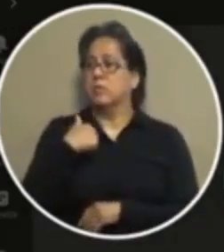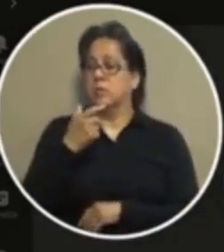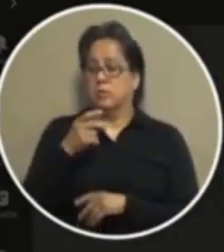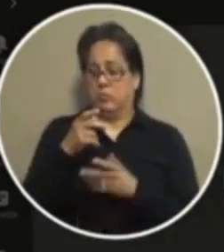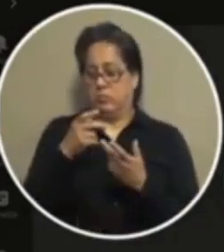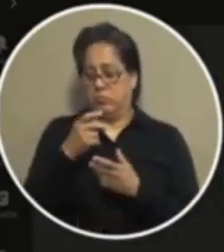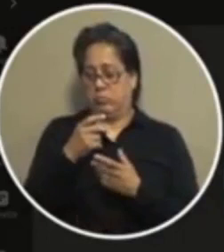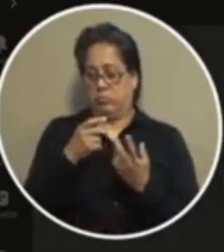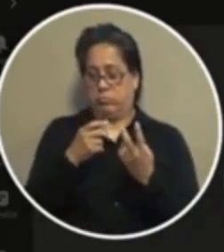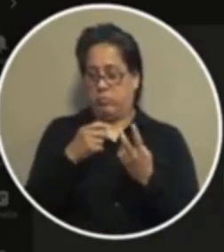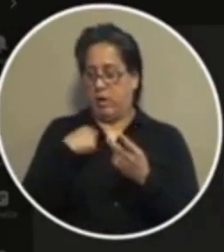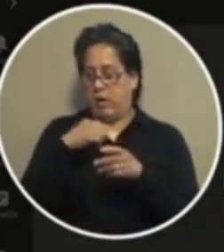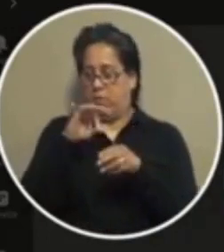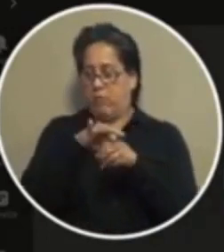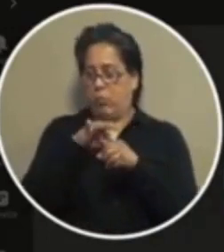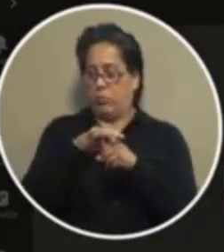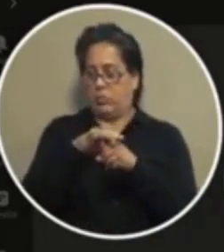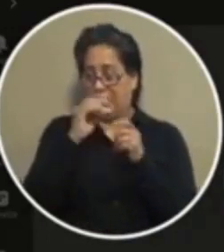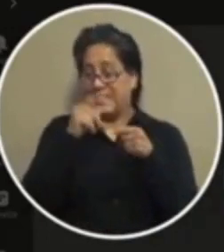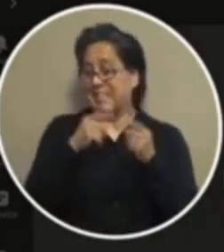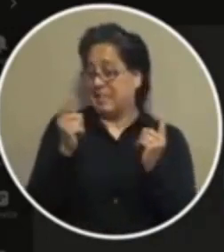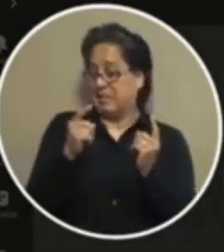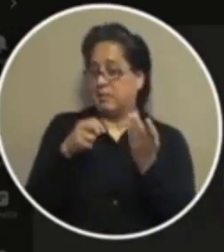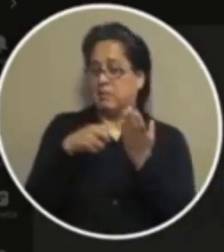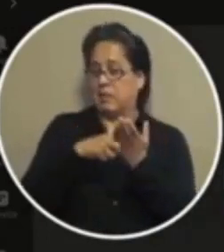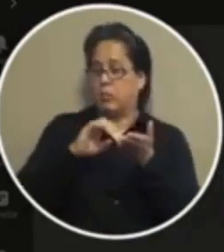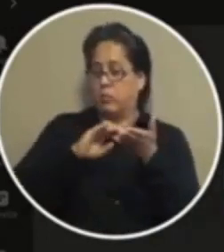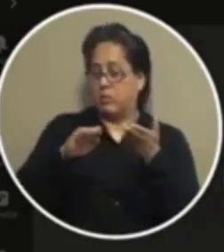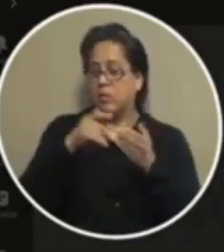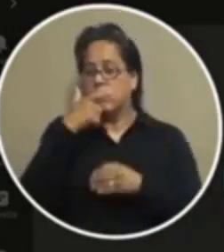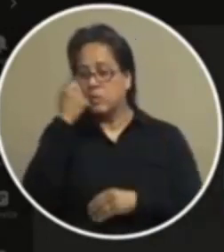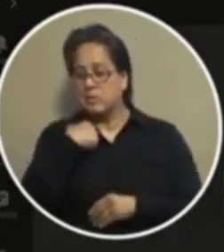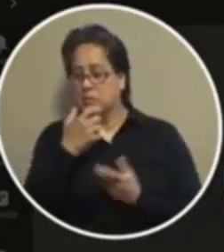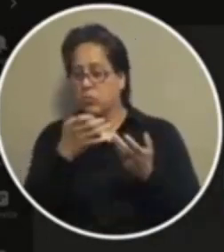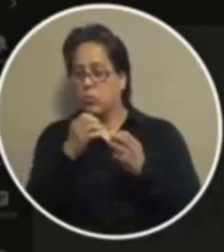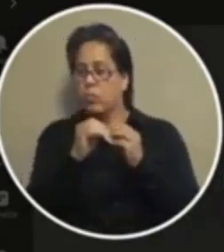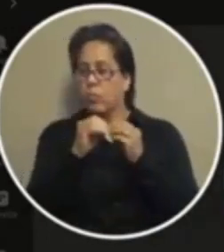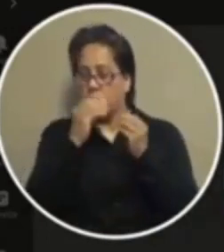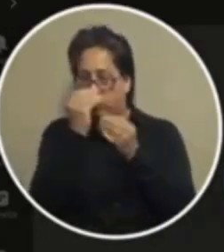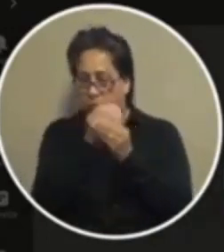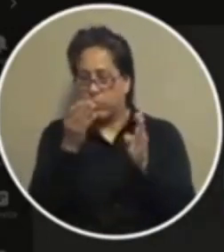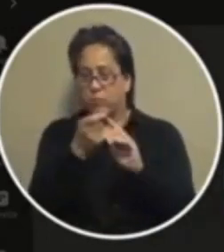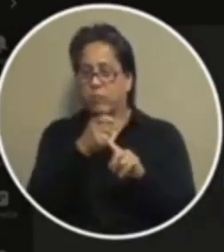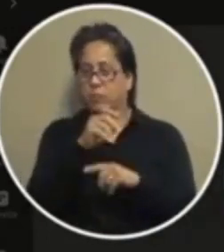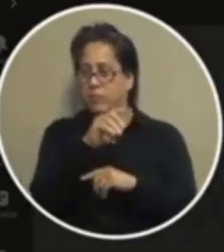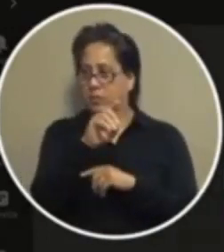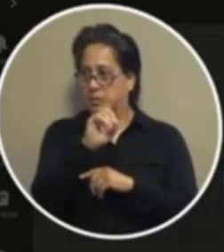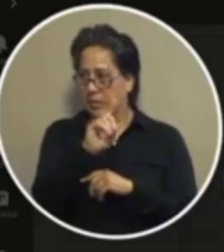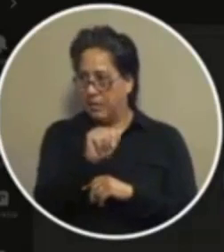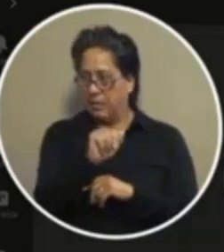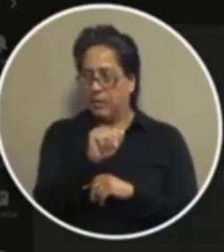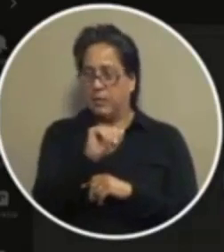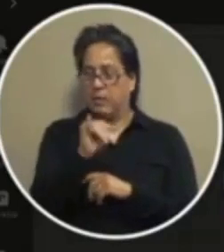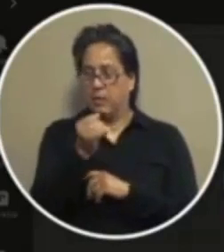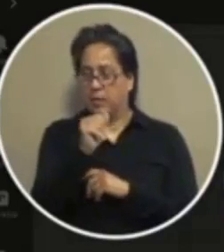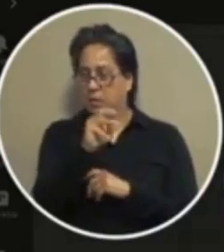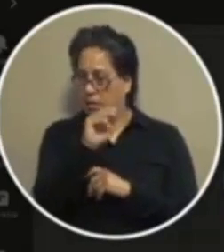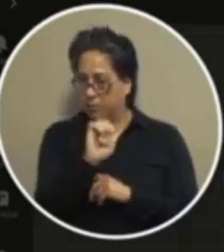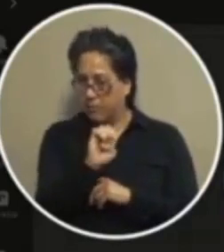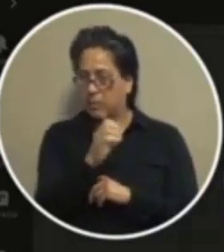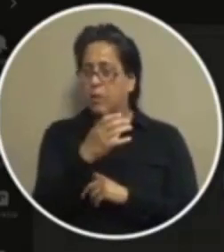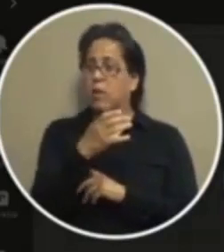voted against the site and release i wanted more information from our district attorney mr esparza